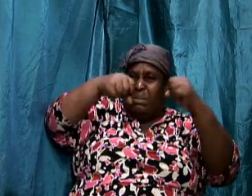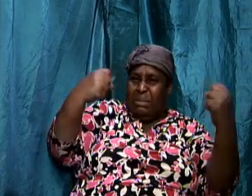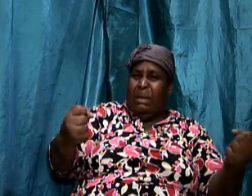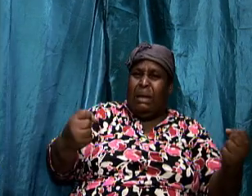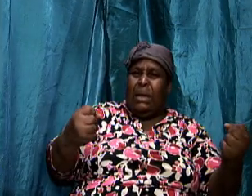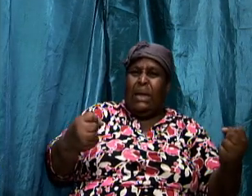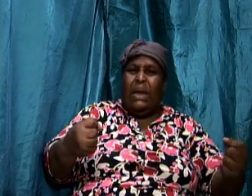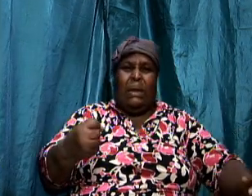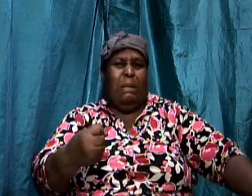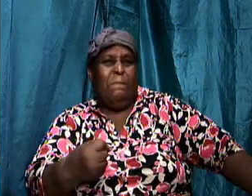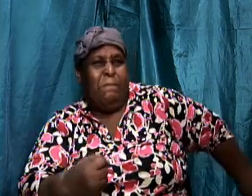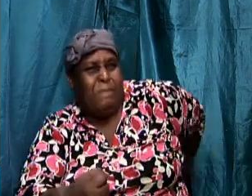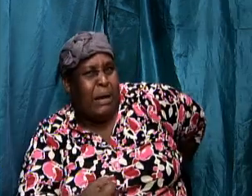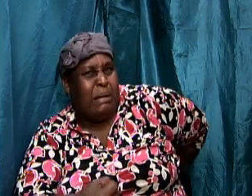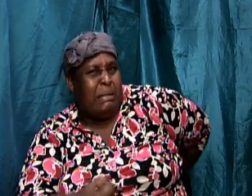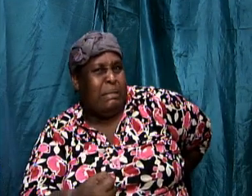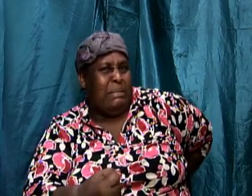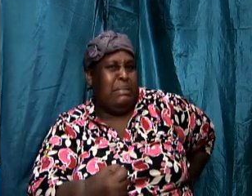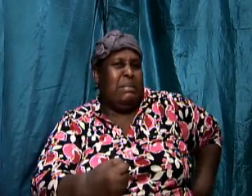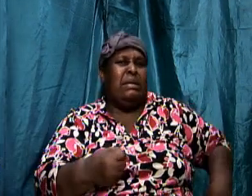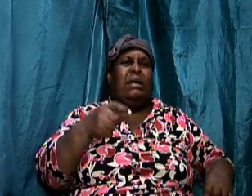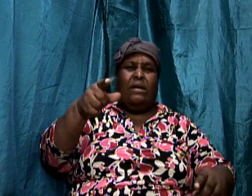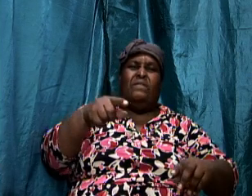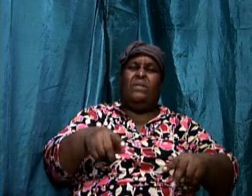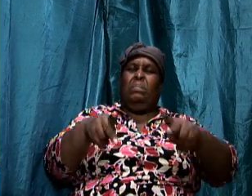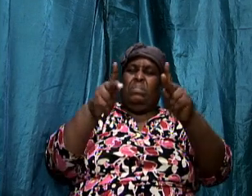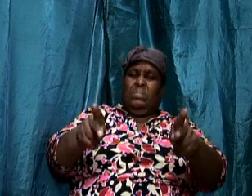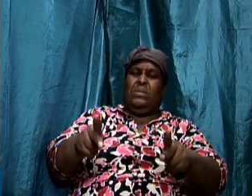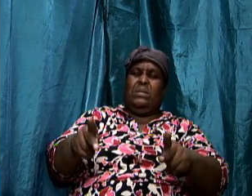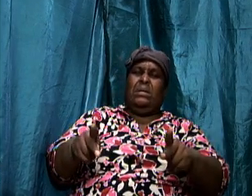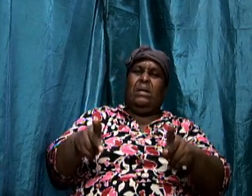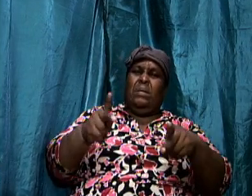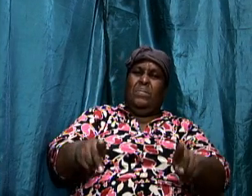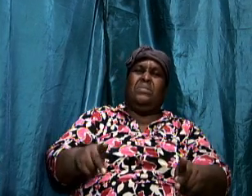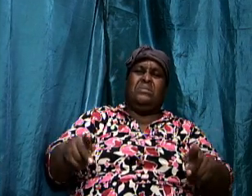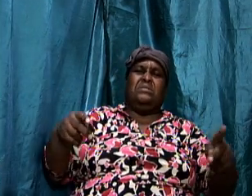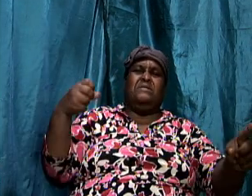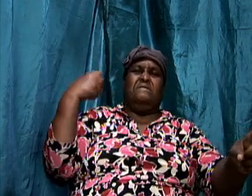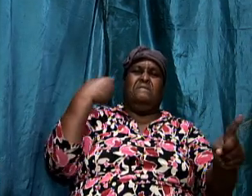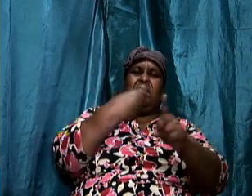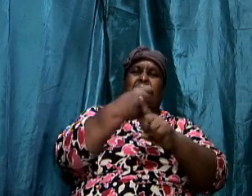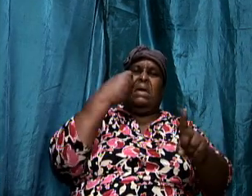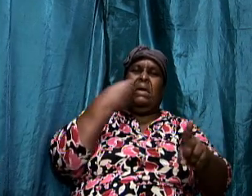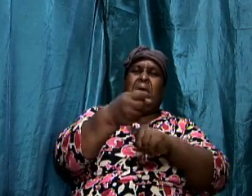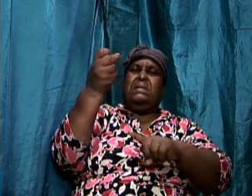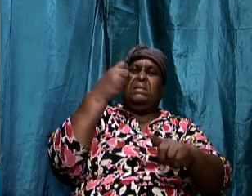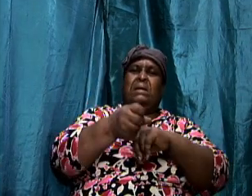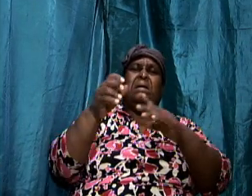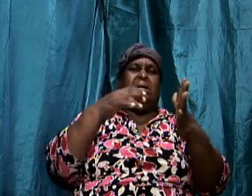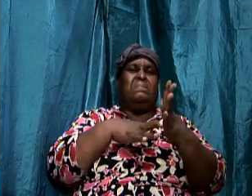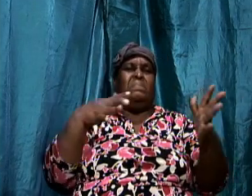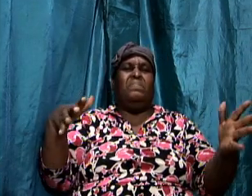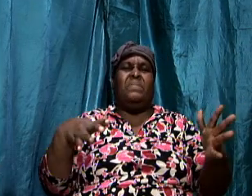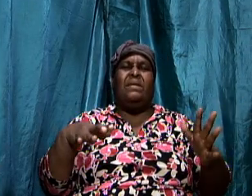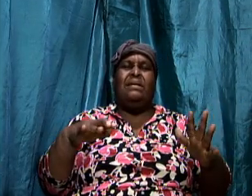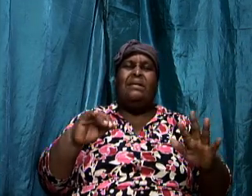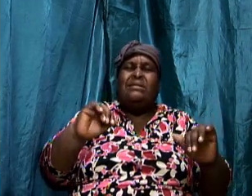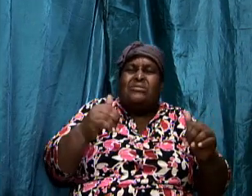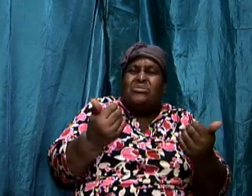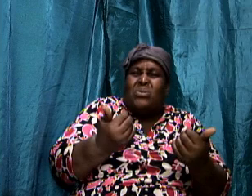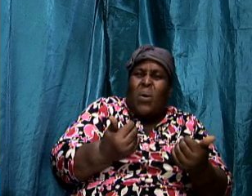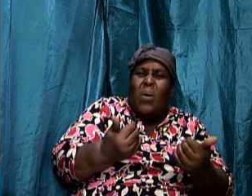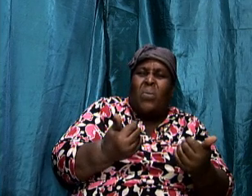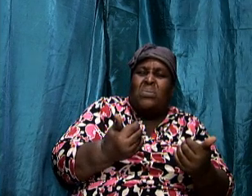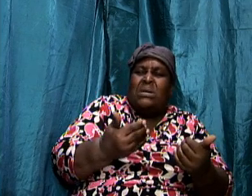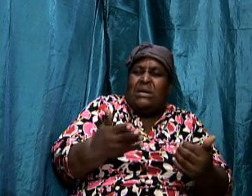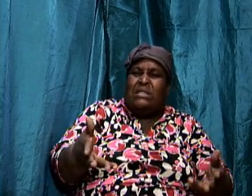spine of the person that they're fighting against and so this was how vicious these